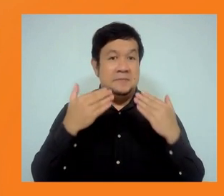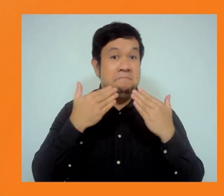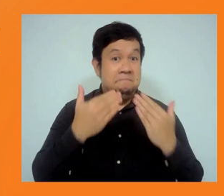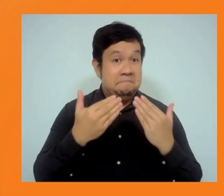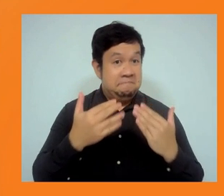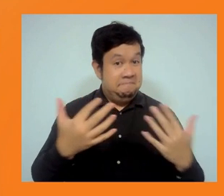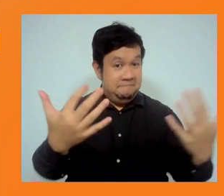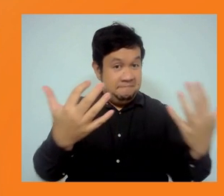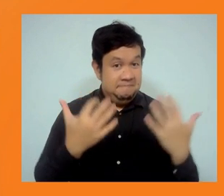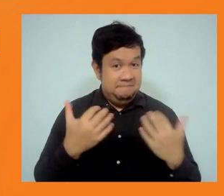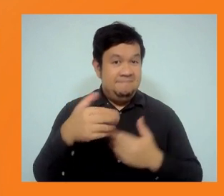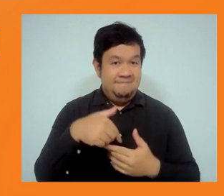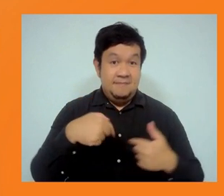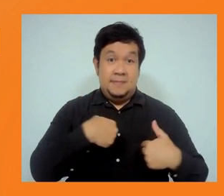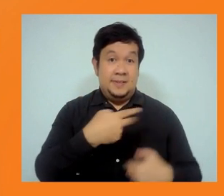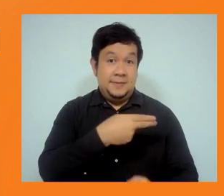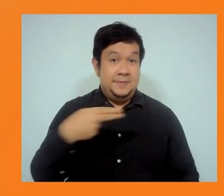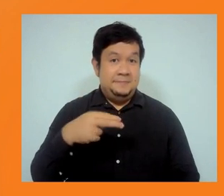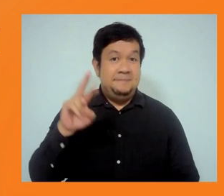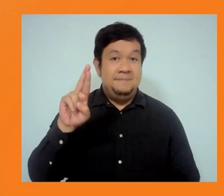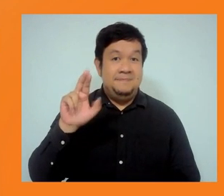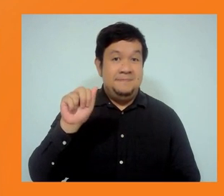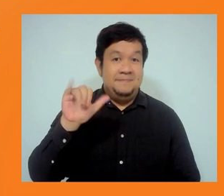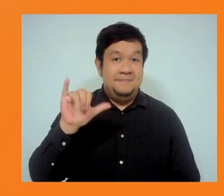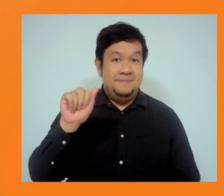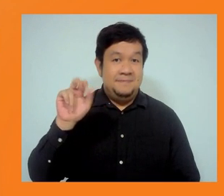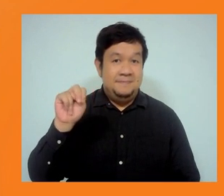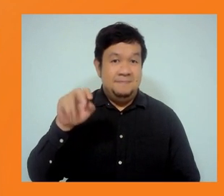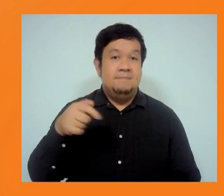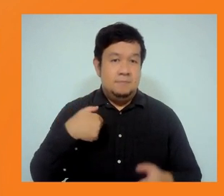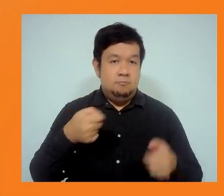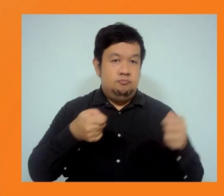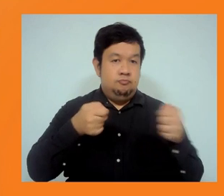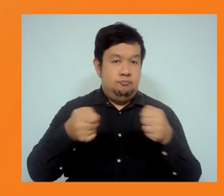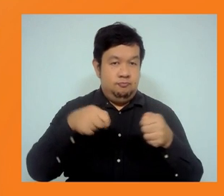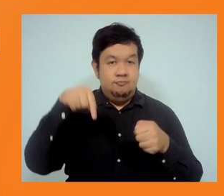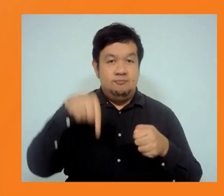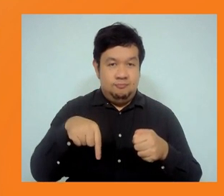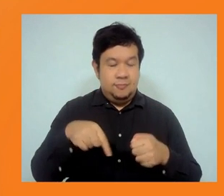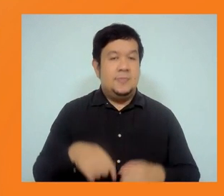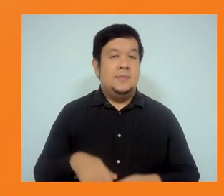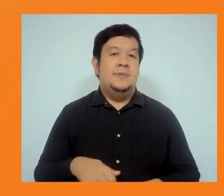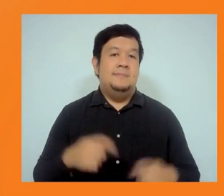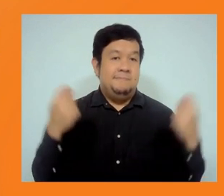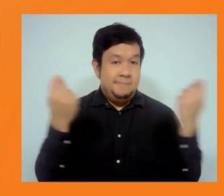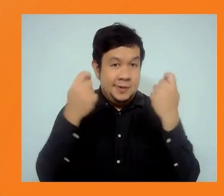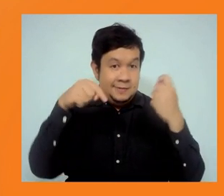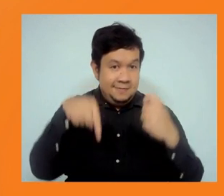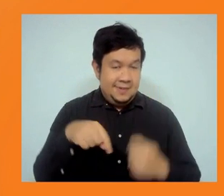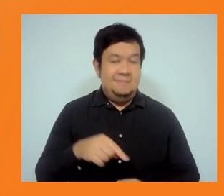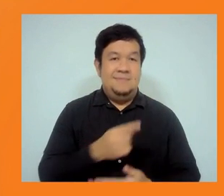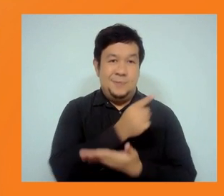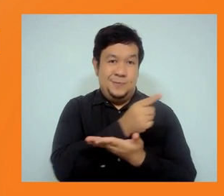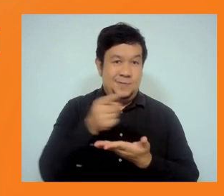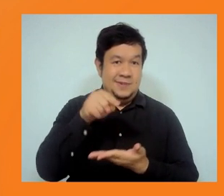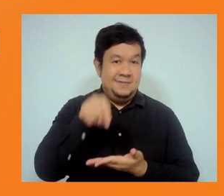on ADB, and I will be your moderator for today's session. Over the course of this week, the 55th Animal Meeting is being hosted